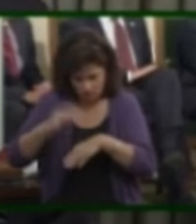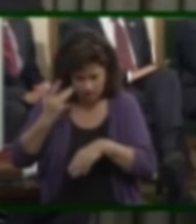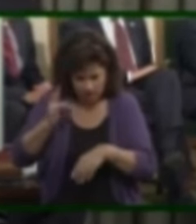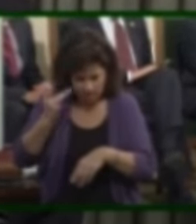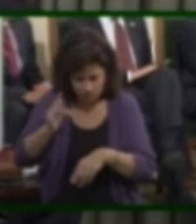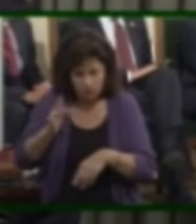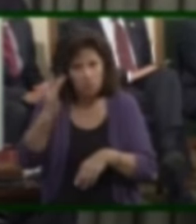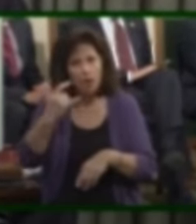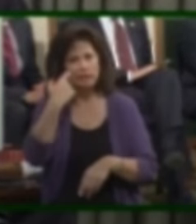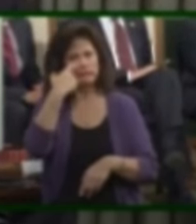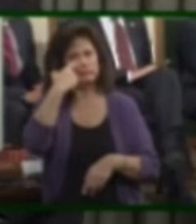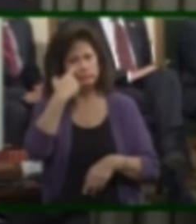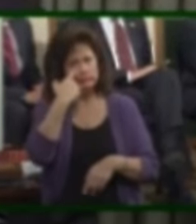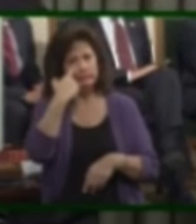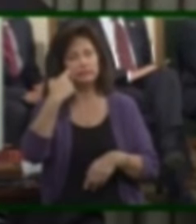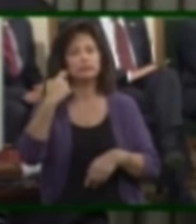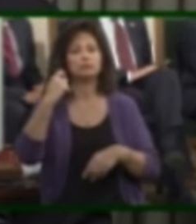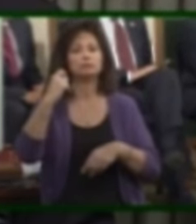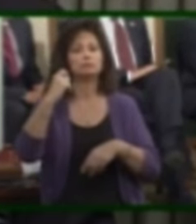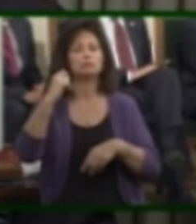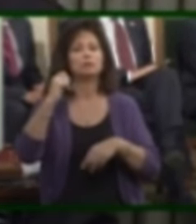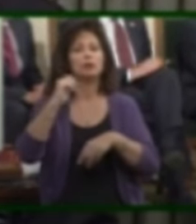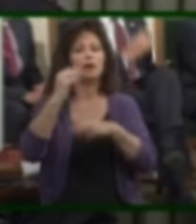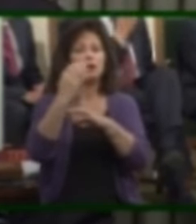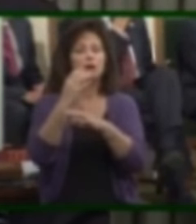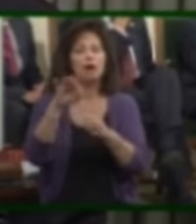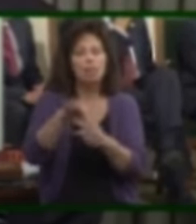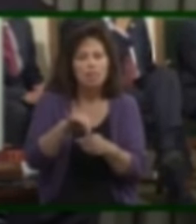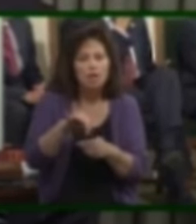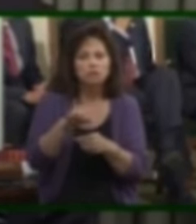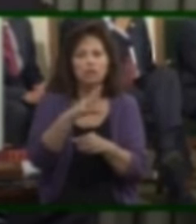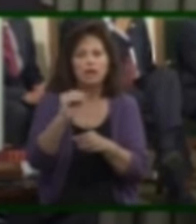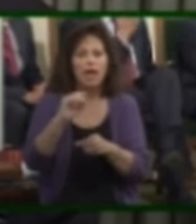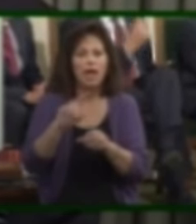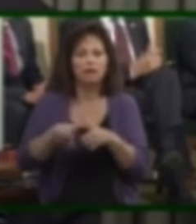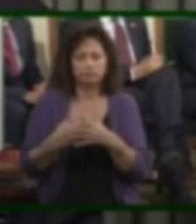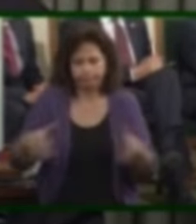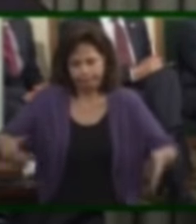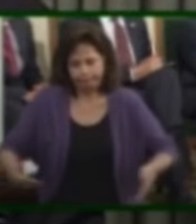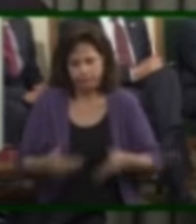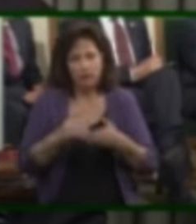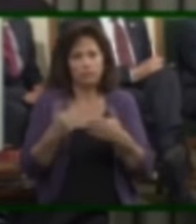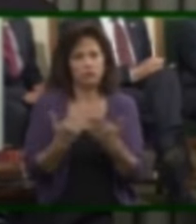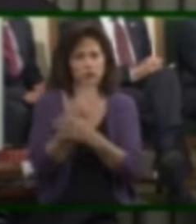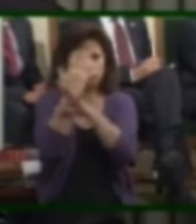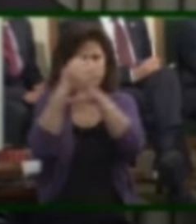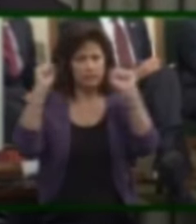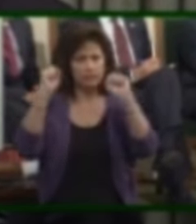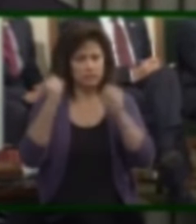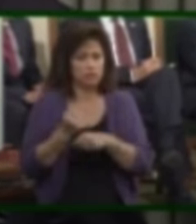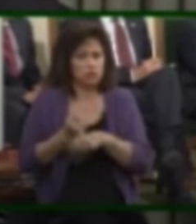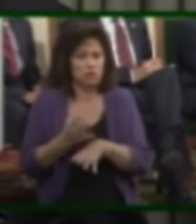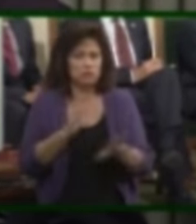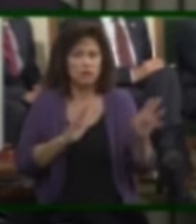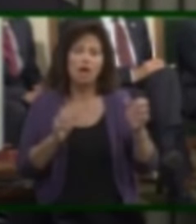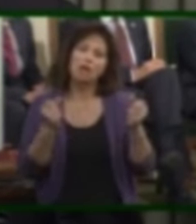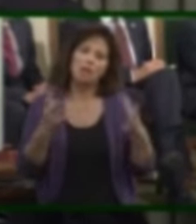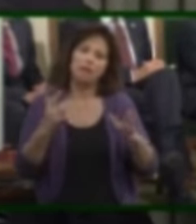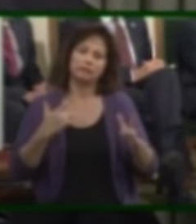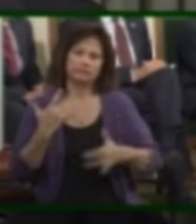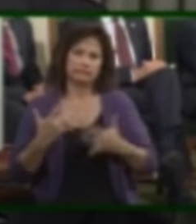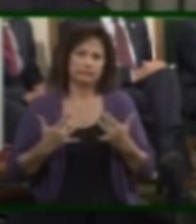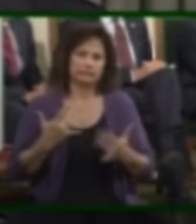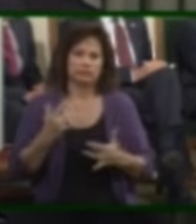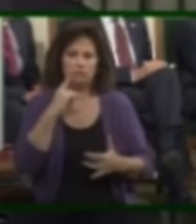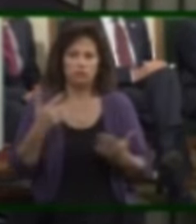The recent election and inauguration of the new president has shown deep divisions across America. While no one knows what